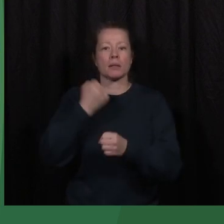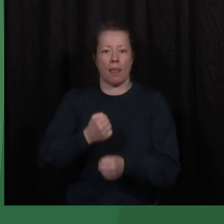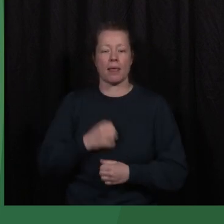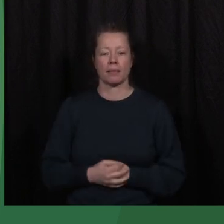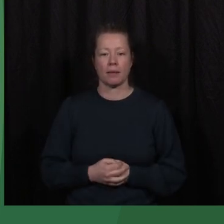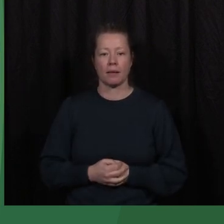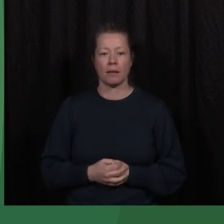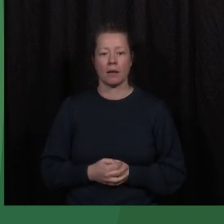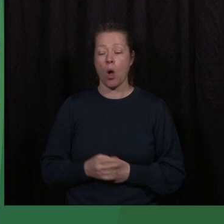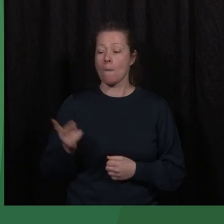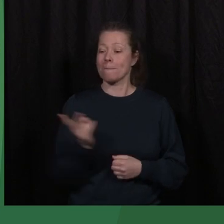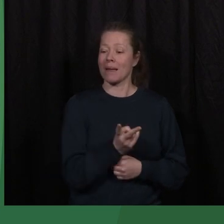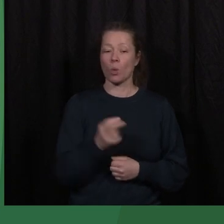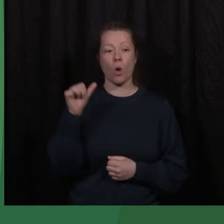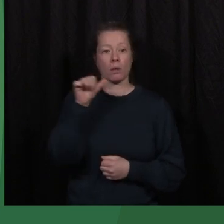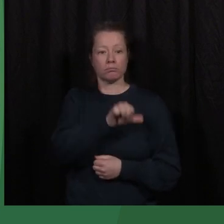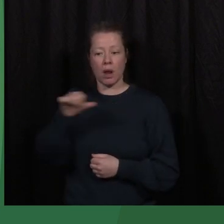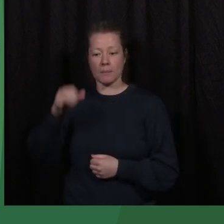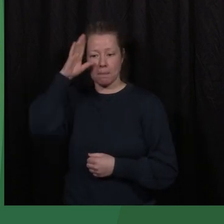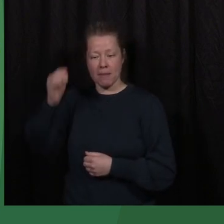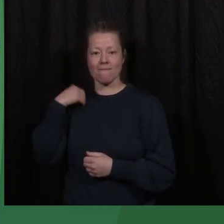Both of their killers were Western allies.